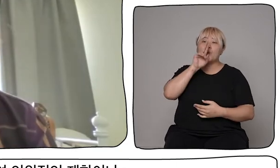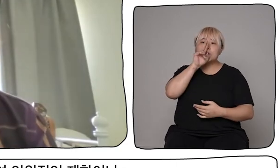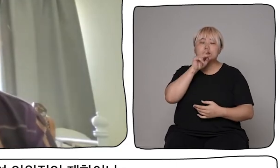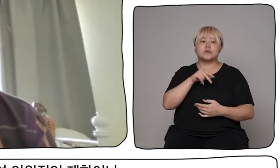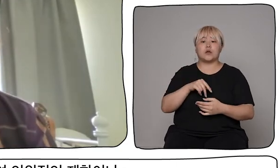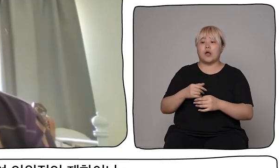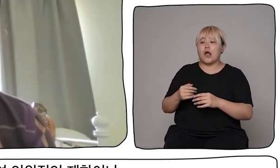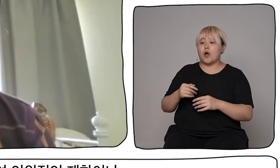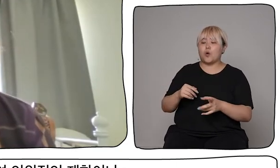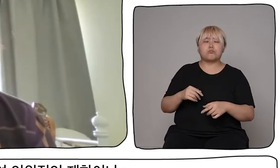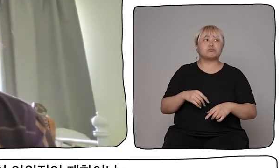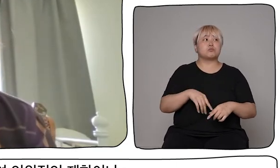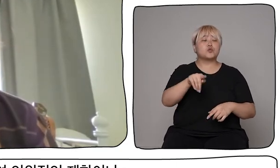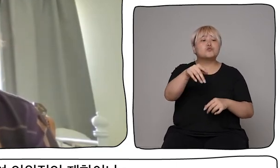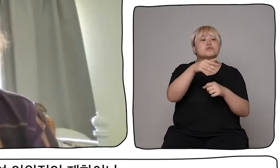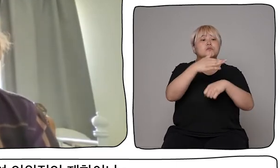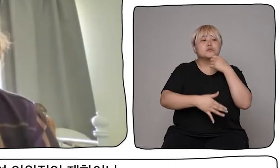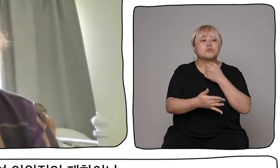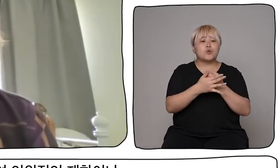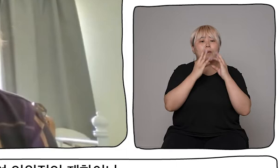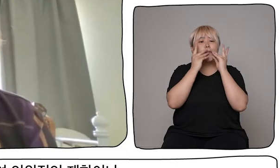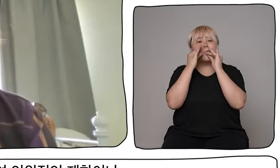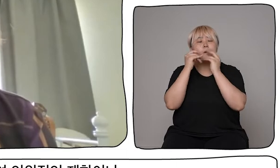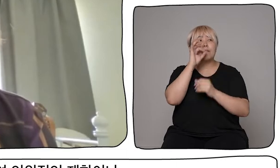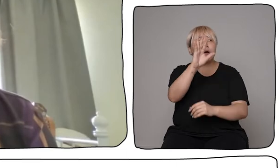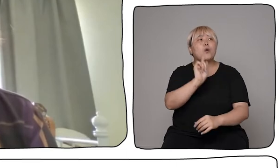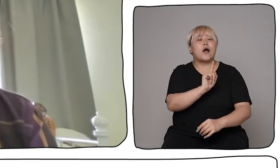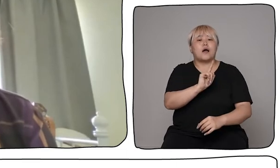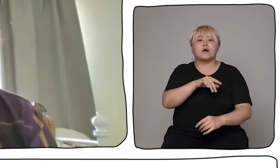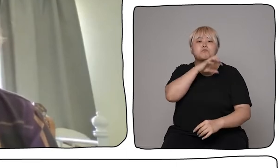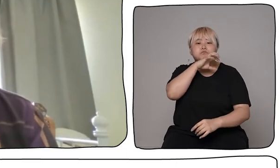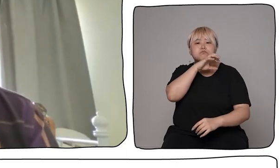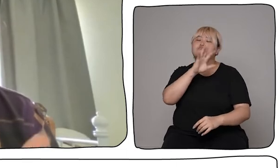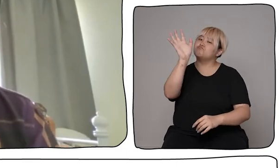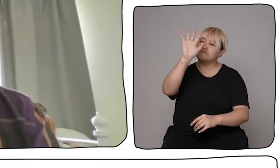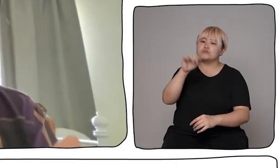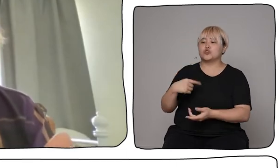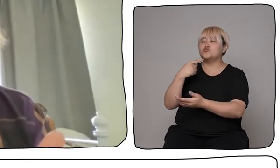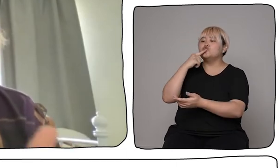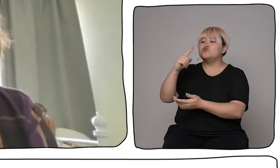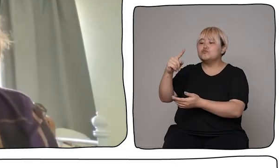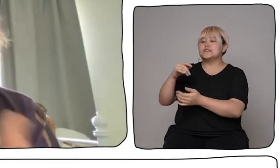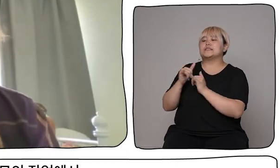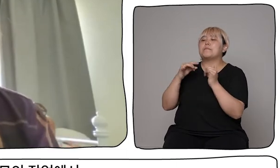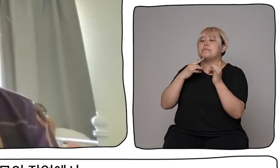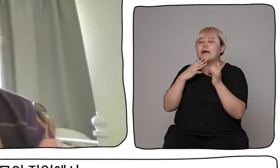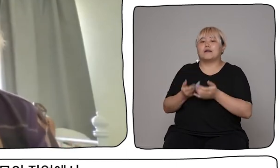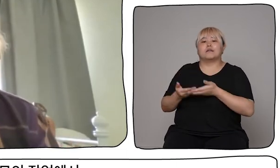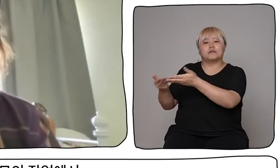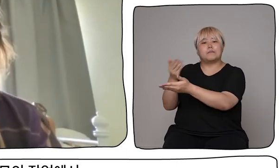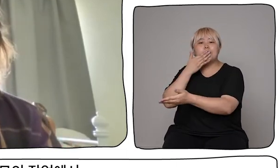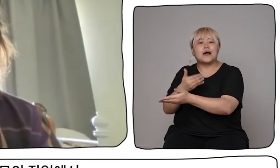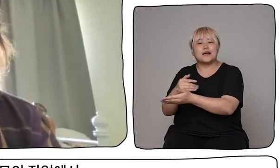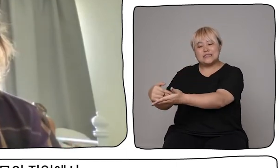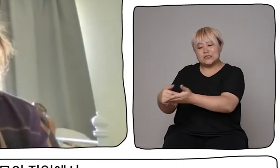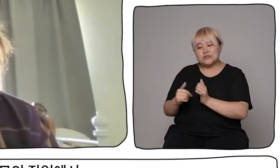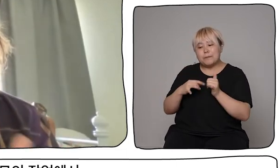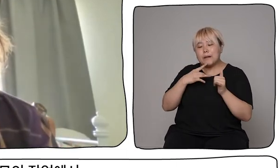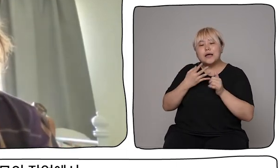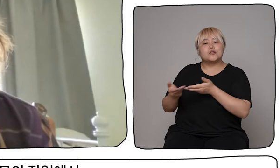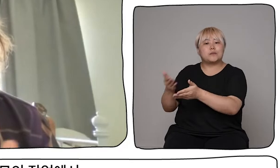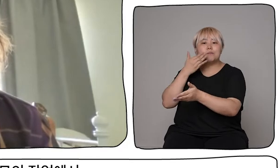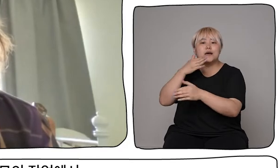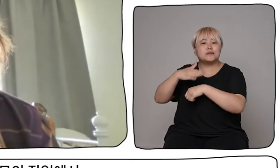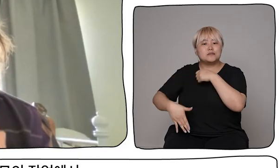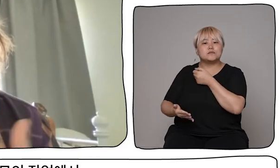false sense of scarcity, is a really great access feature that I think more of us should be doing in the